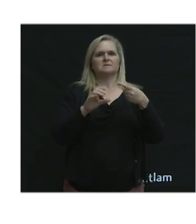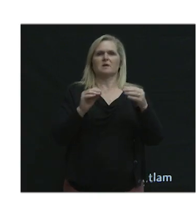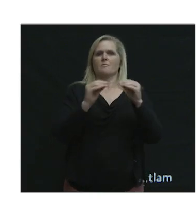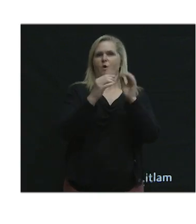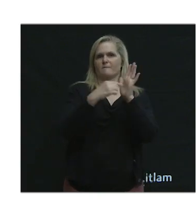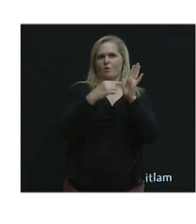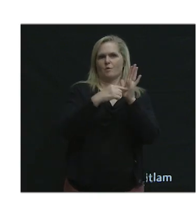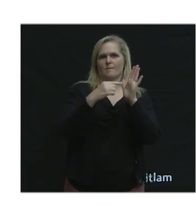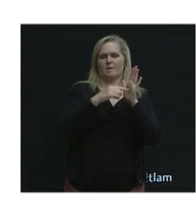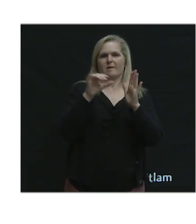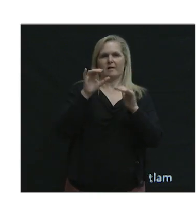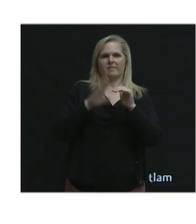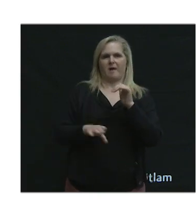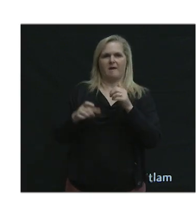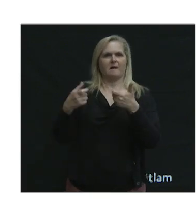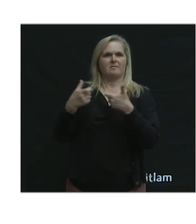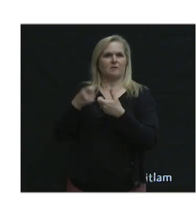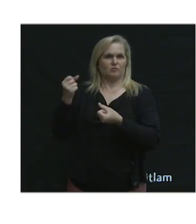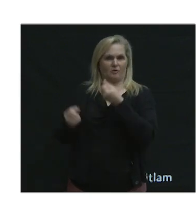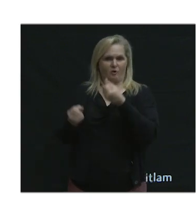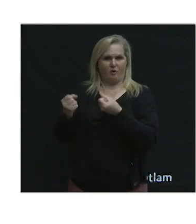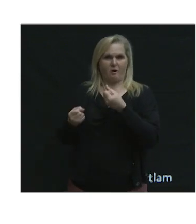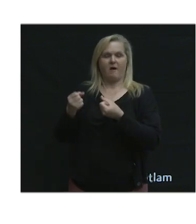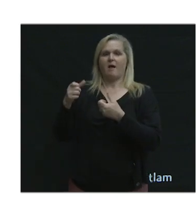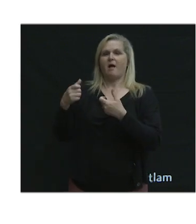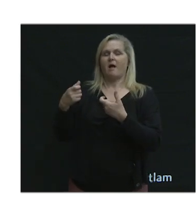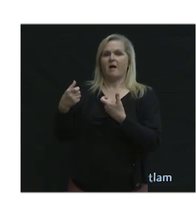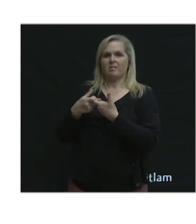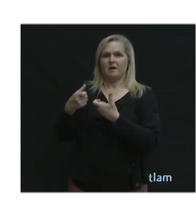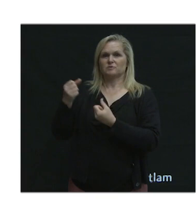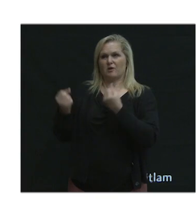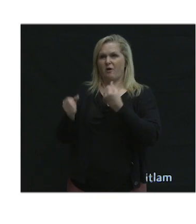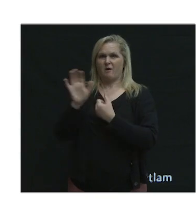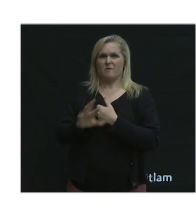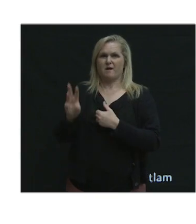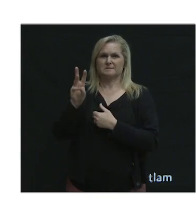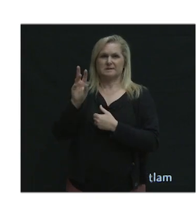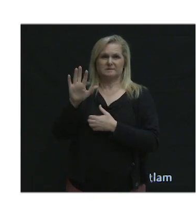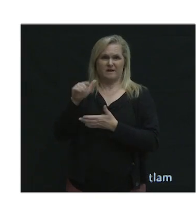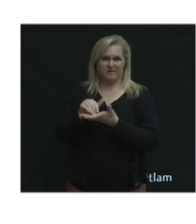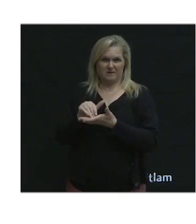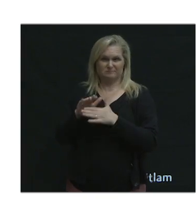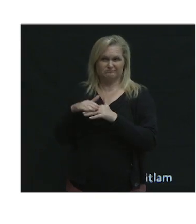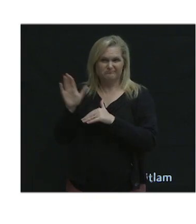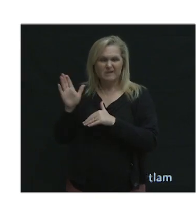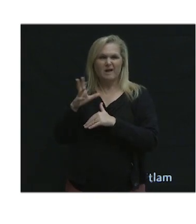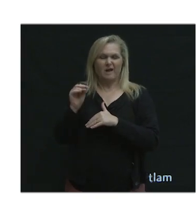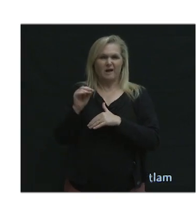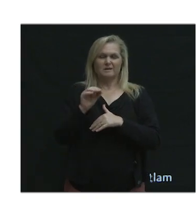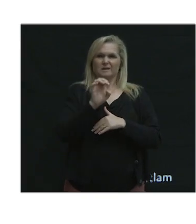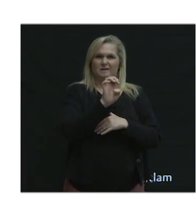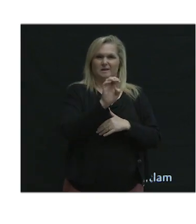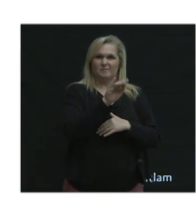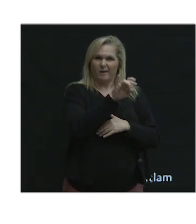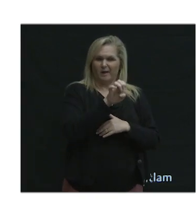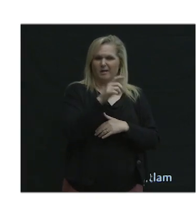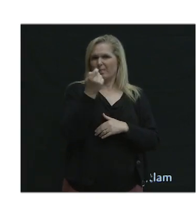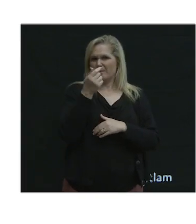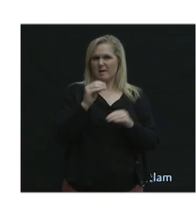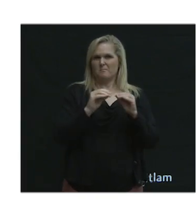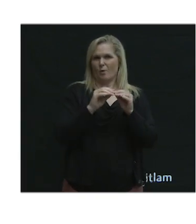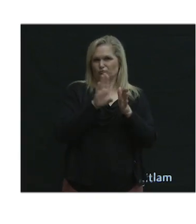affordable than an electric vehicle. An electric car is about $65,000. An e-bike is a lot cheaper.